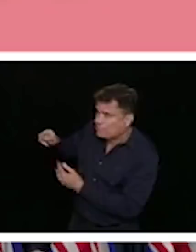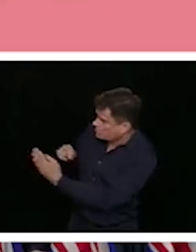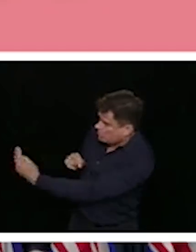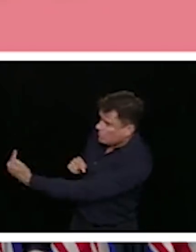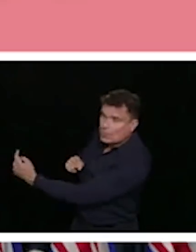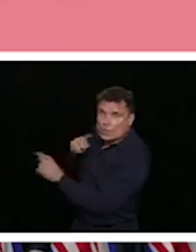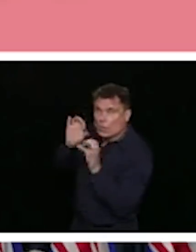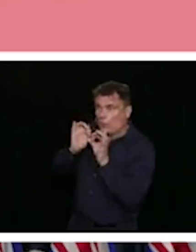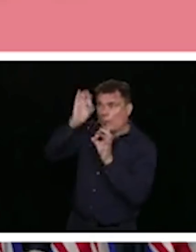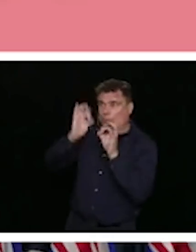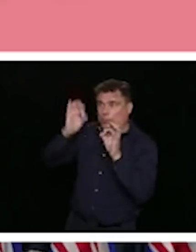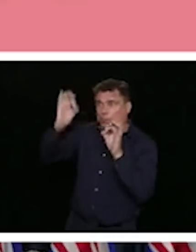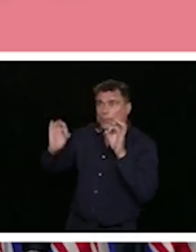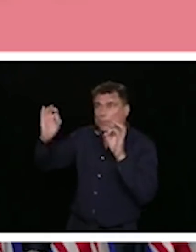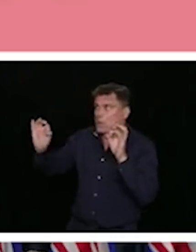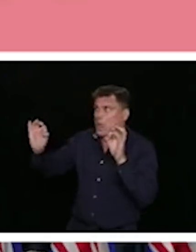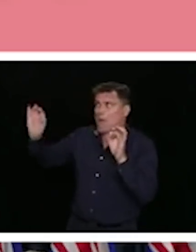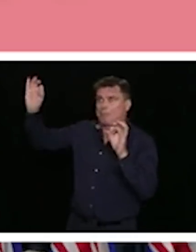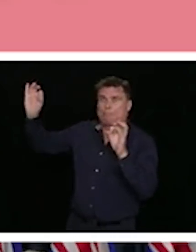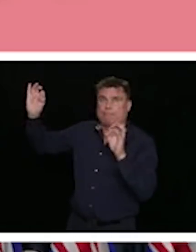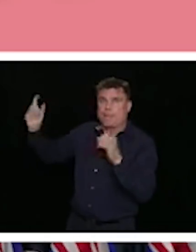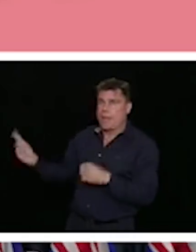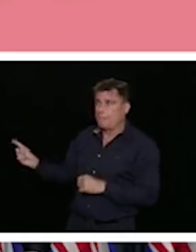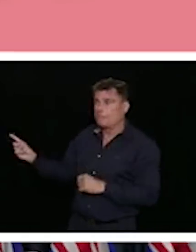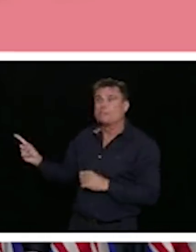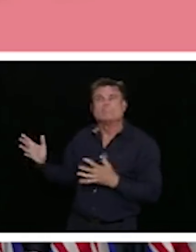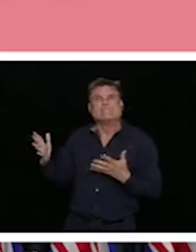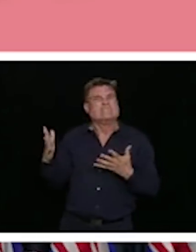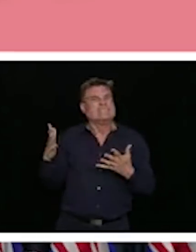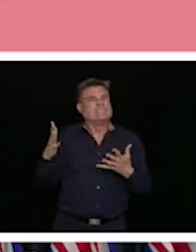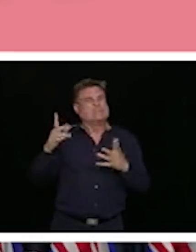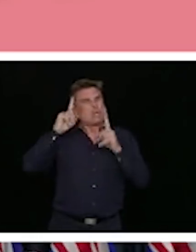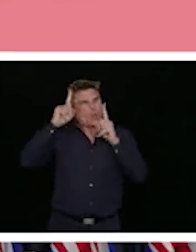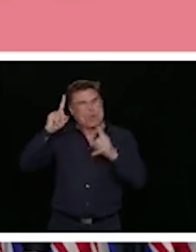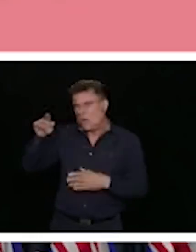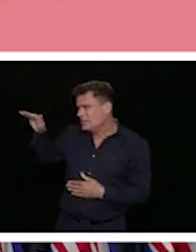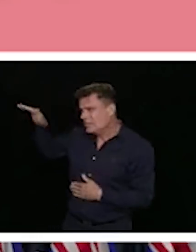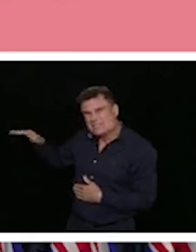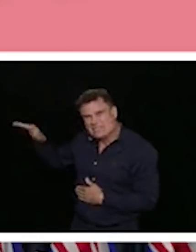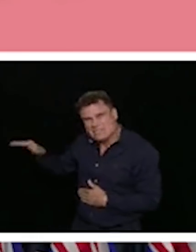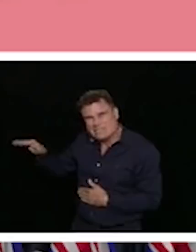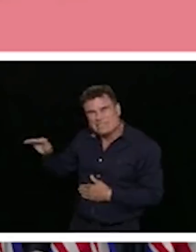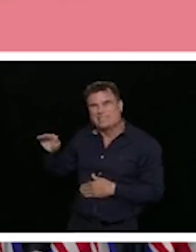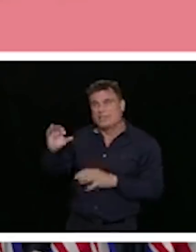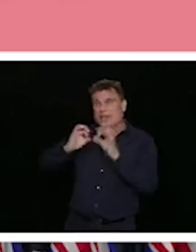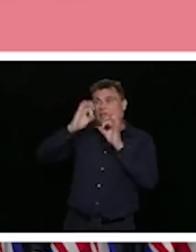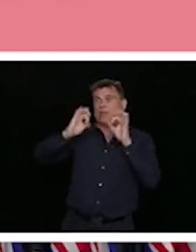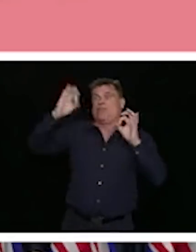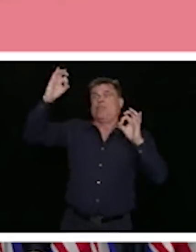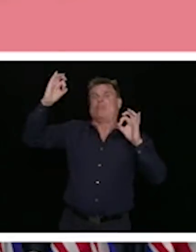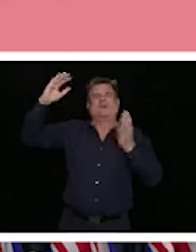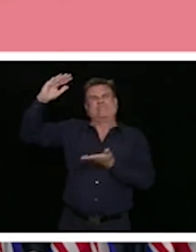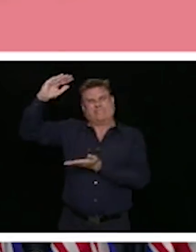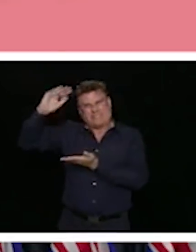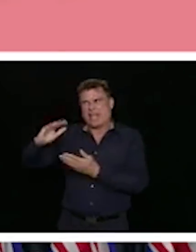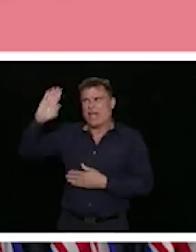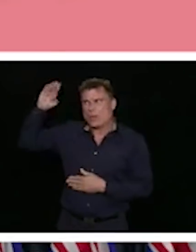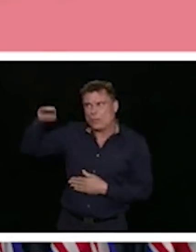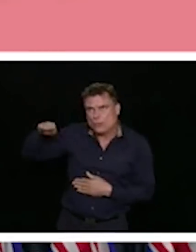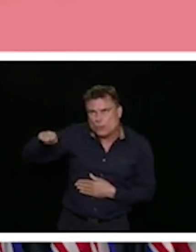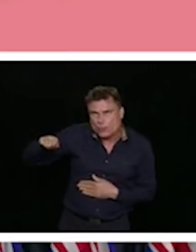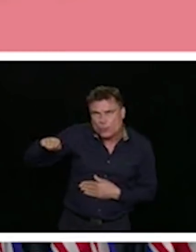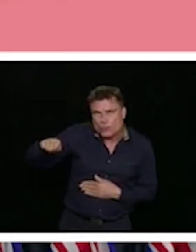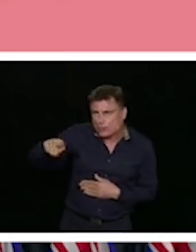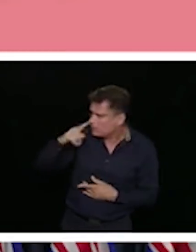we continue to keep our curve flat, that we keep our contacts safe as we increase the